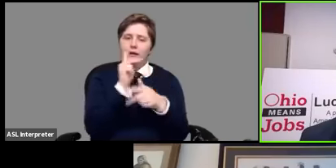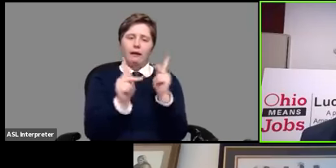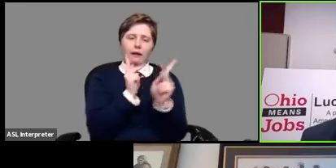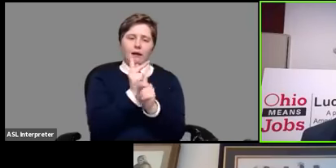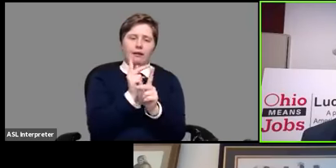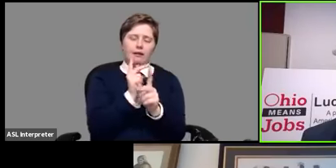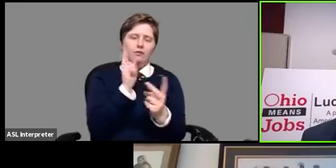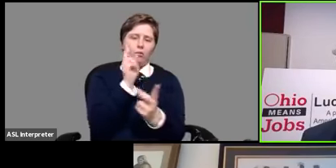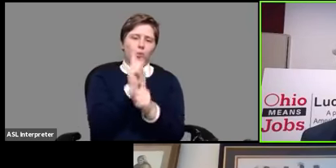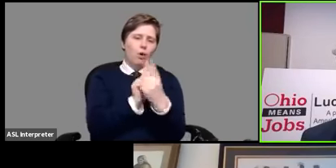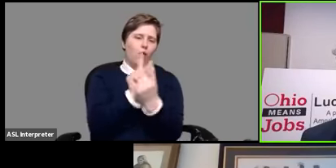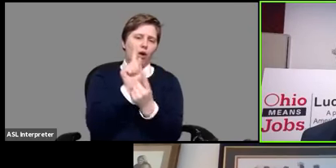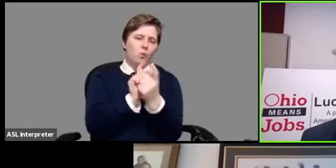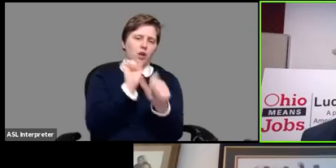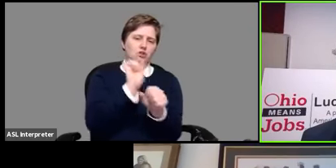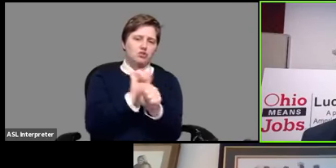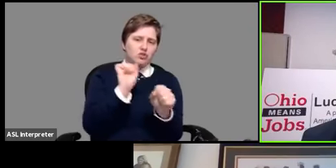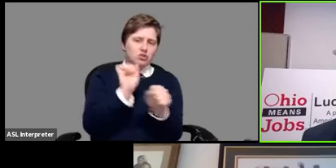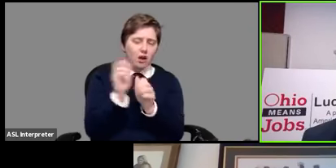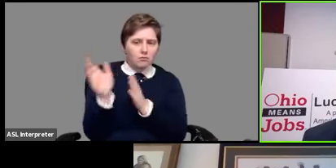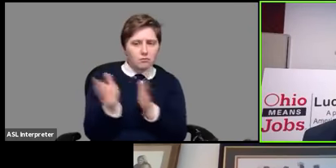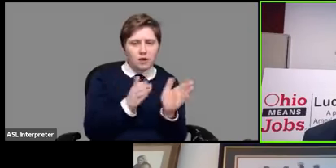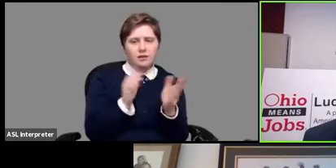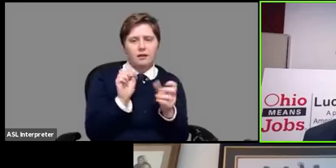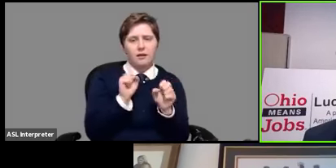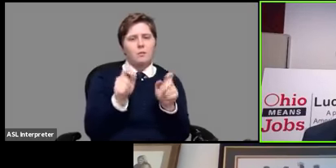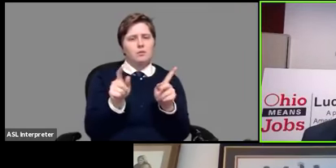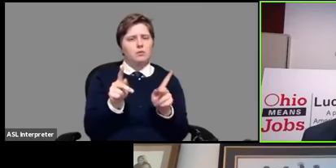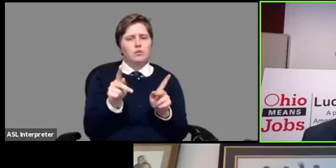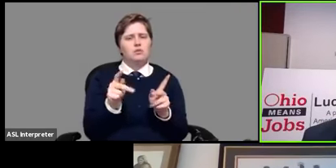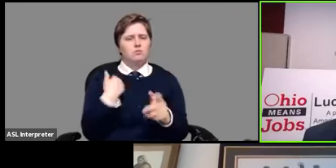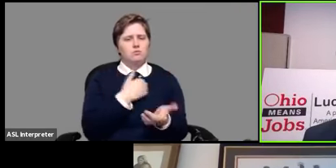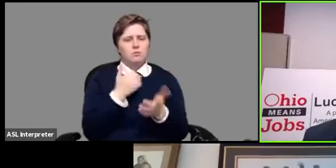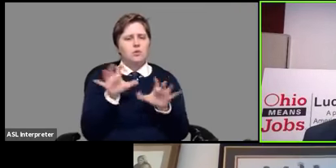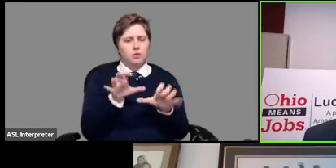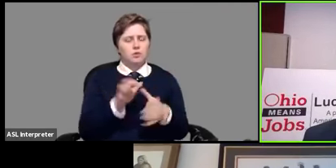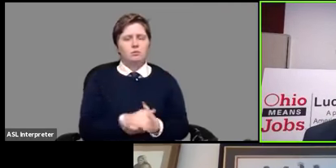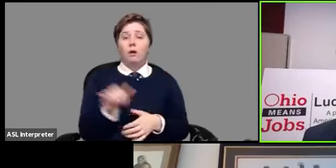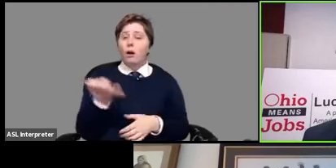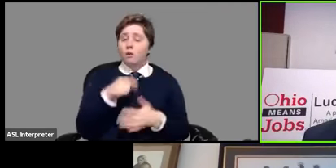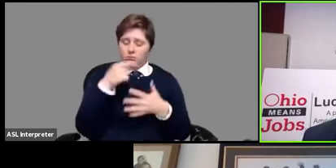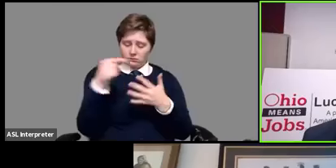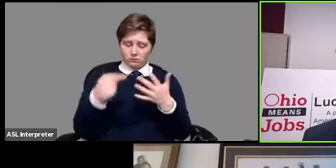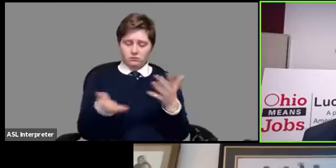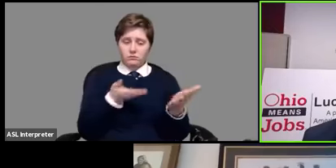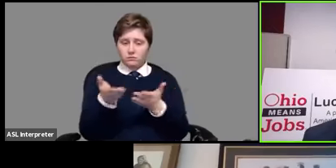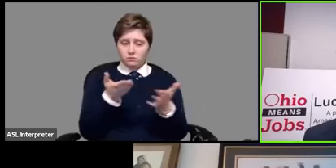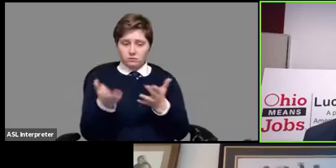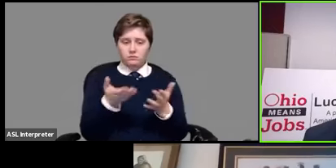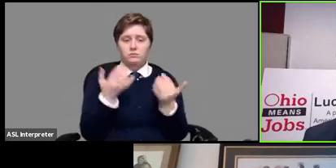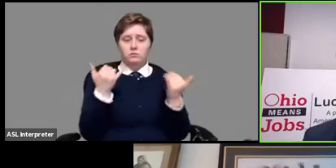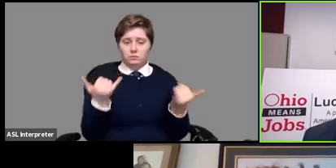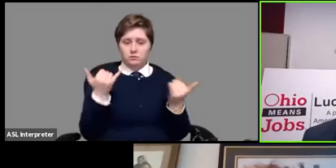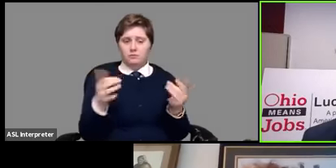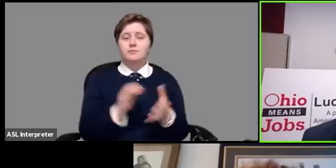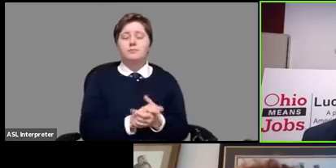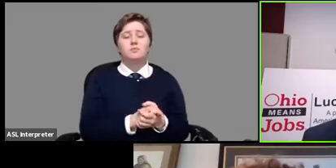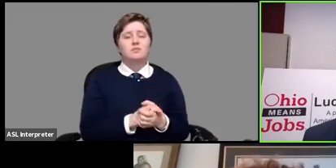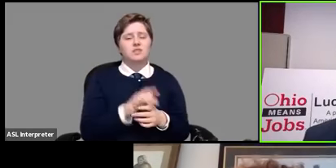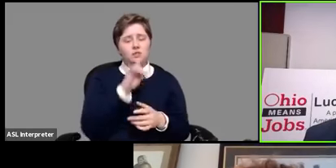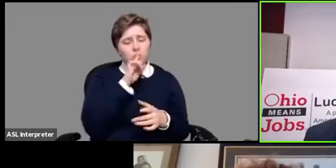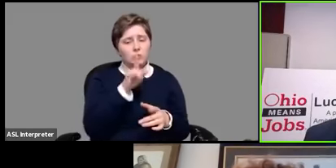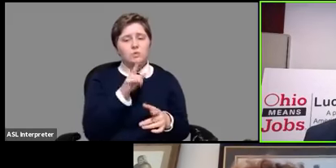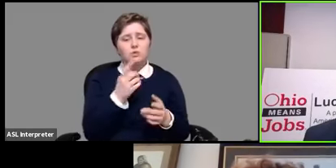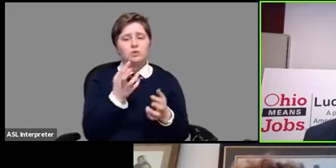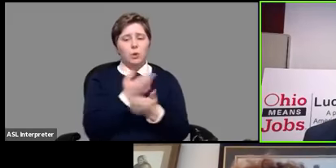job prep uh opportunities for individuals um other things that we're serving as is really a resource